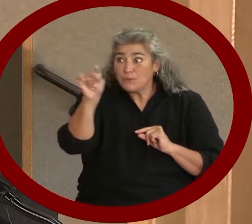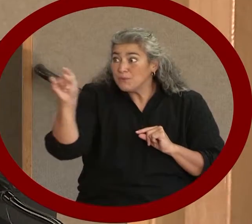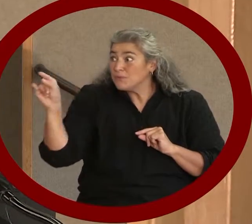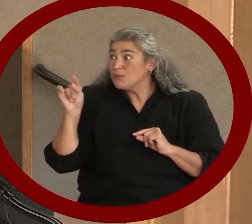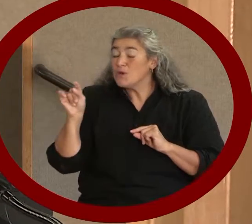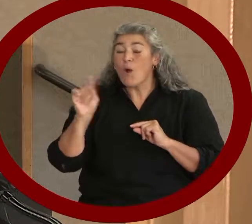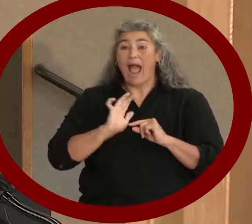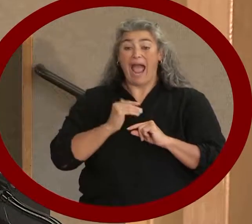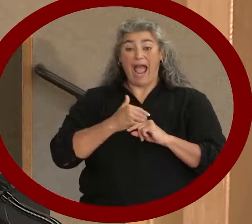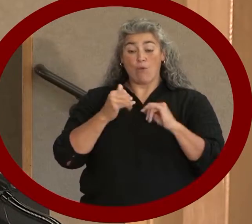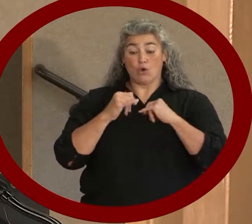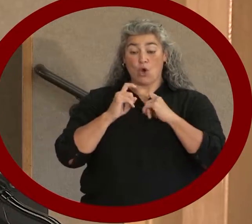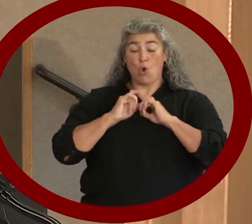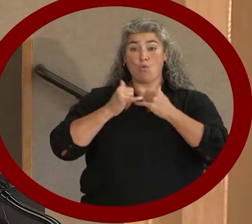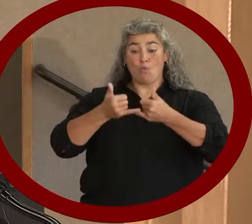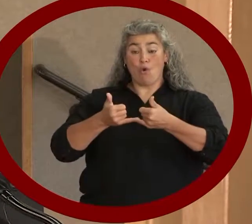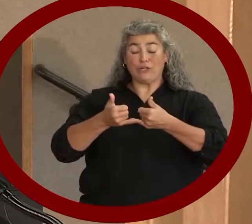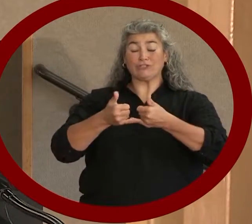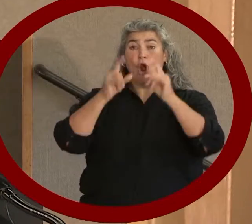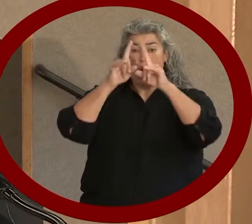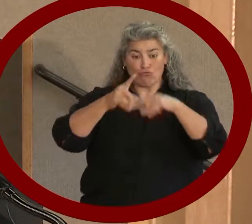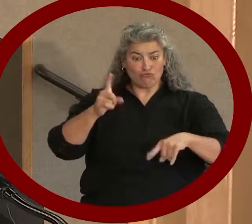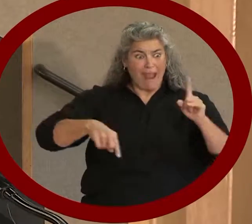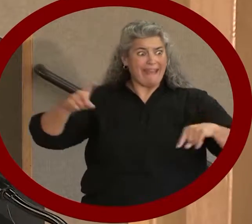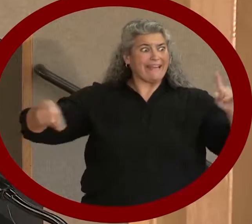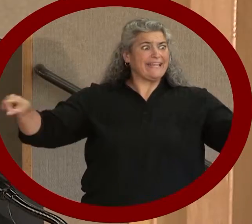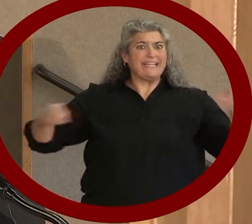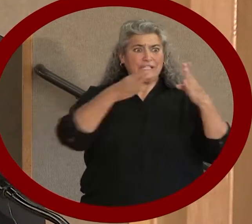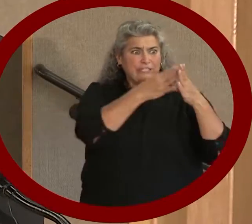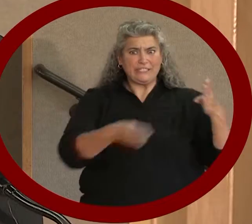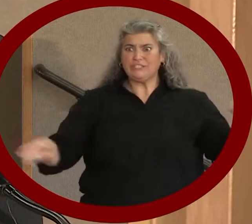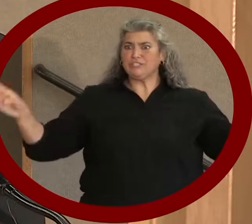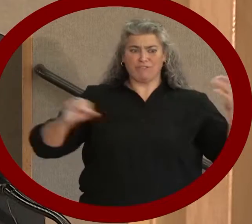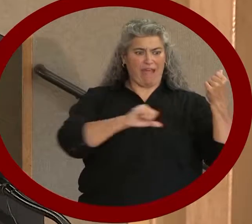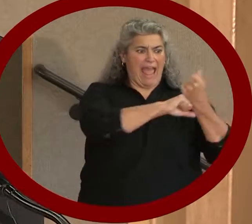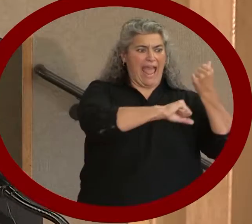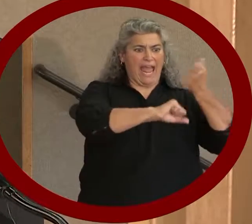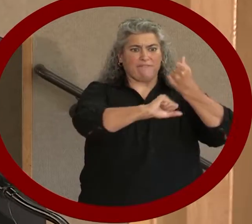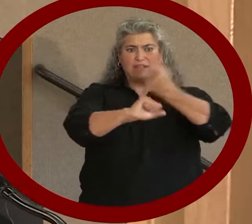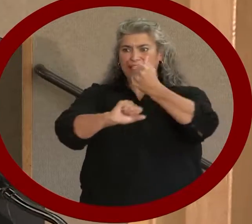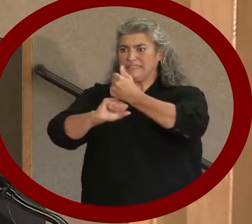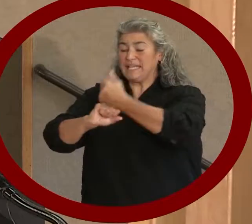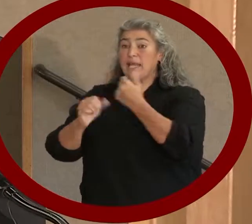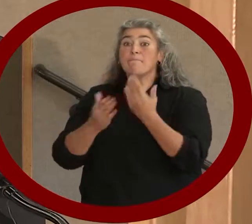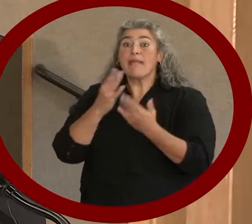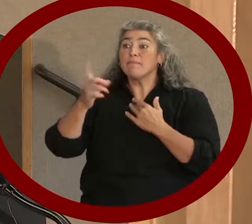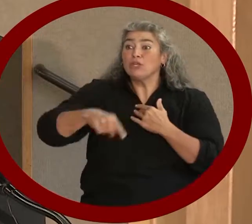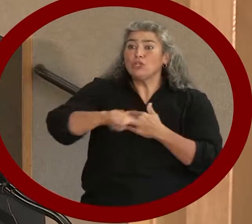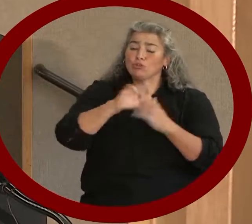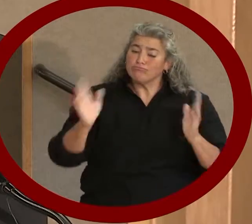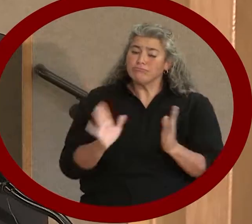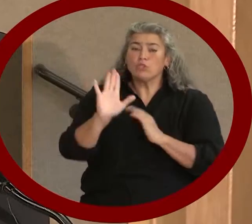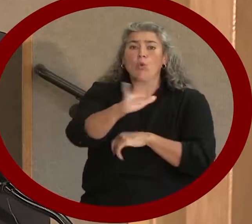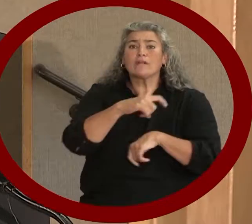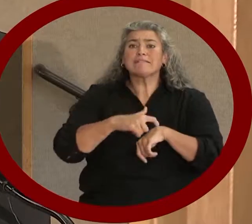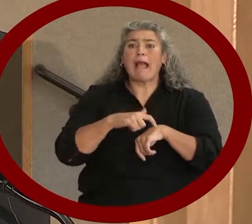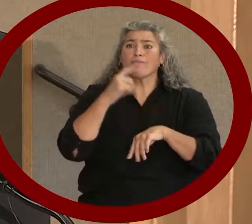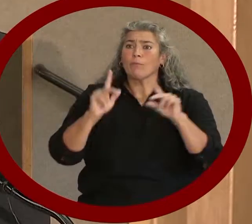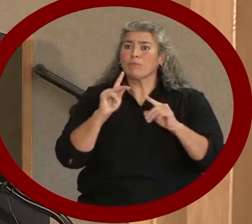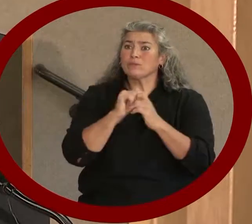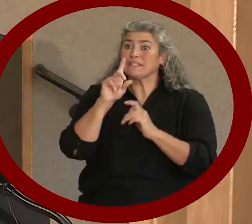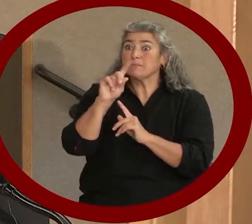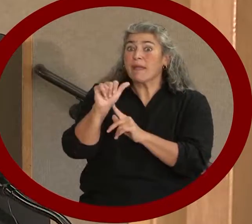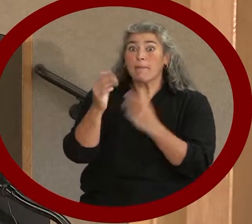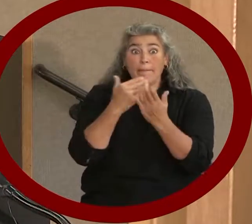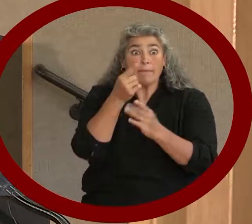advocacy. You might have a disability, and devote your time to helping others with disabilities. You might